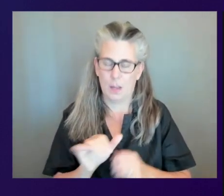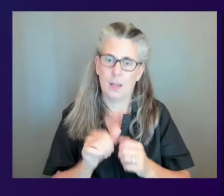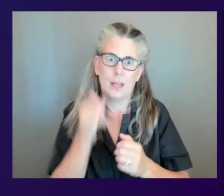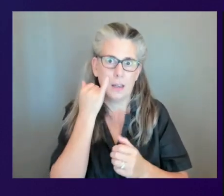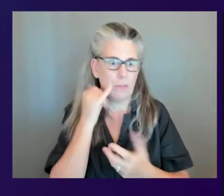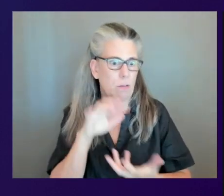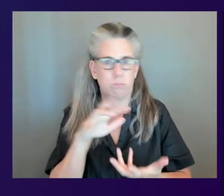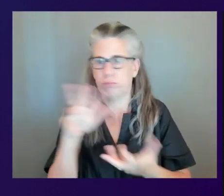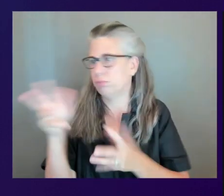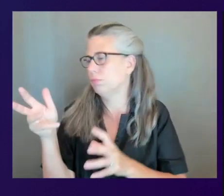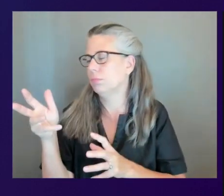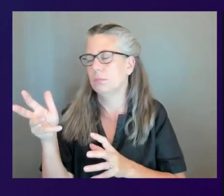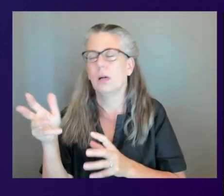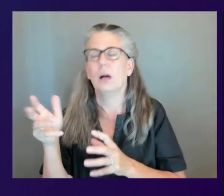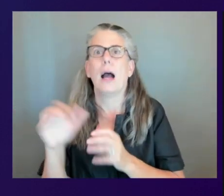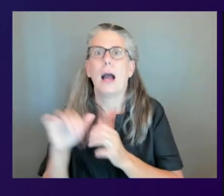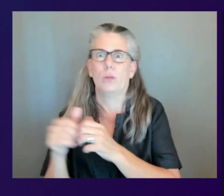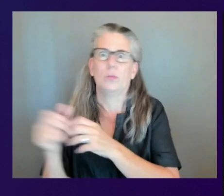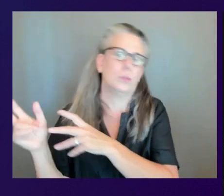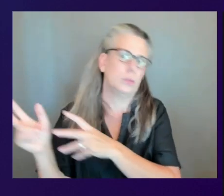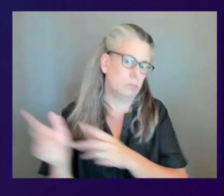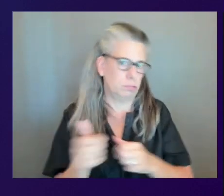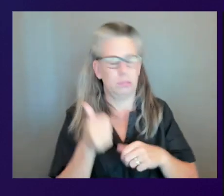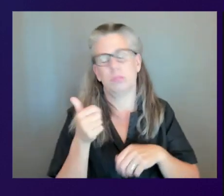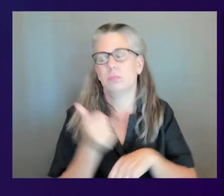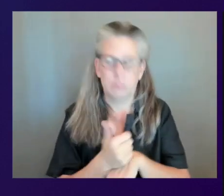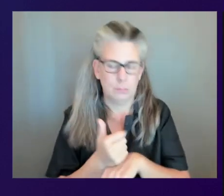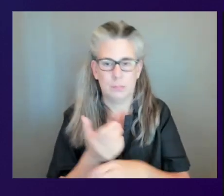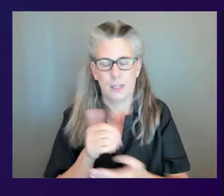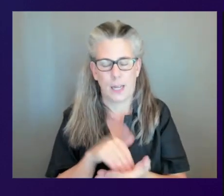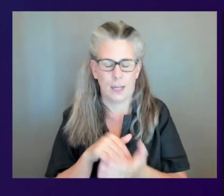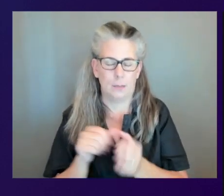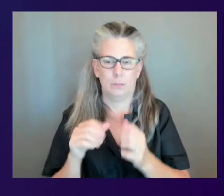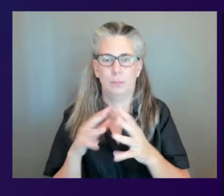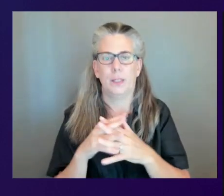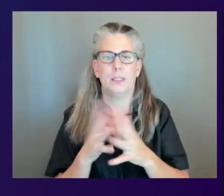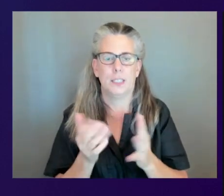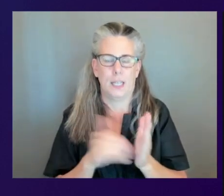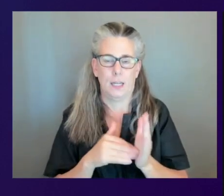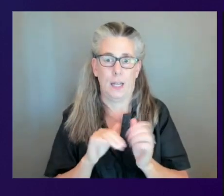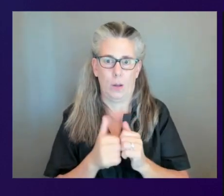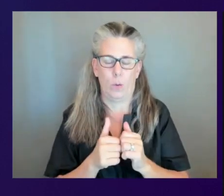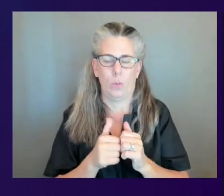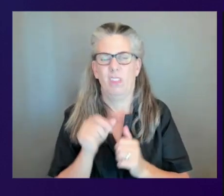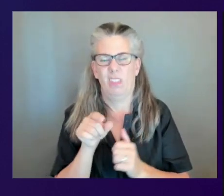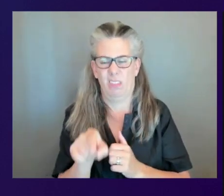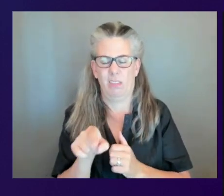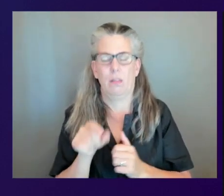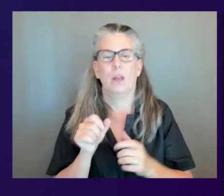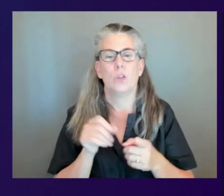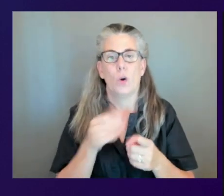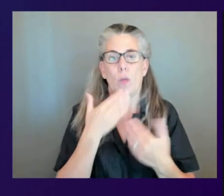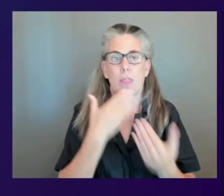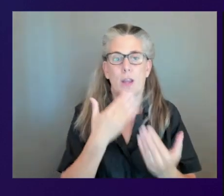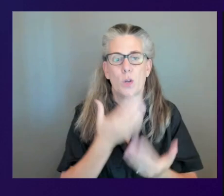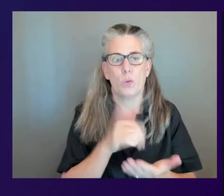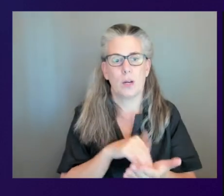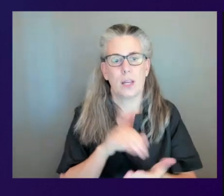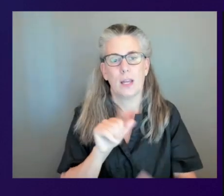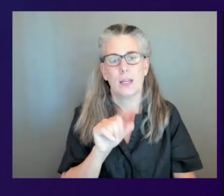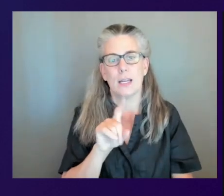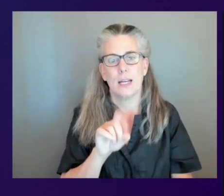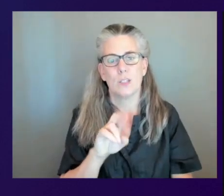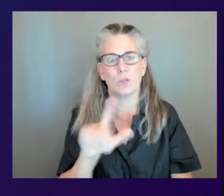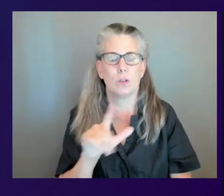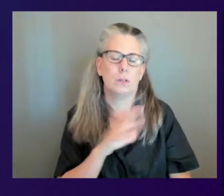disastrous event now i do want to say one more time asriel thank you so much for working with us today and showing us all